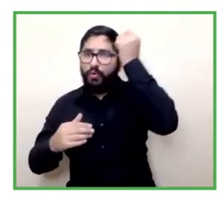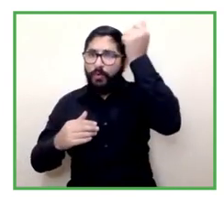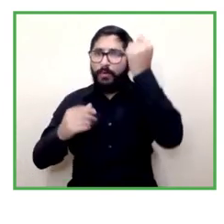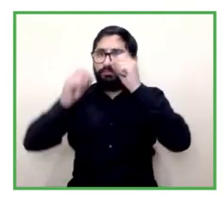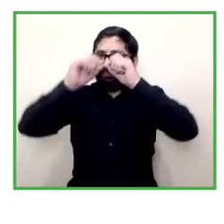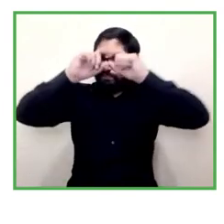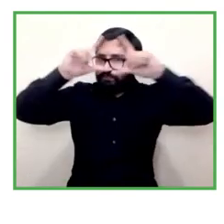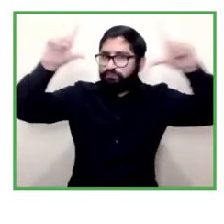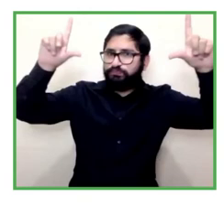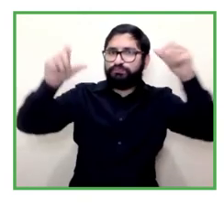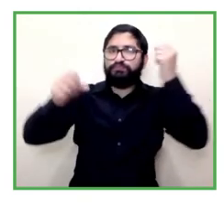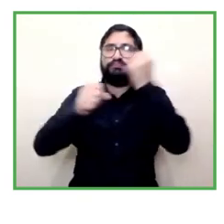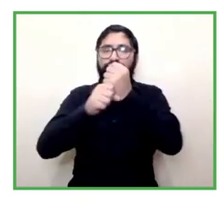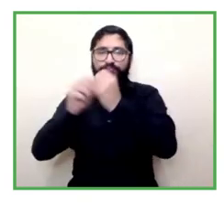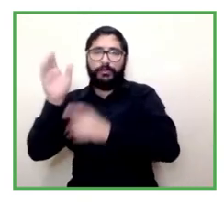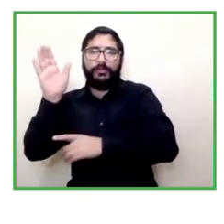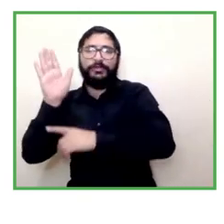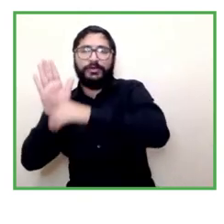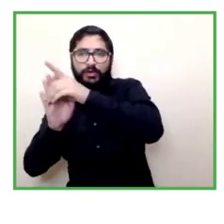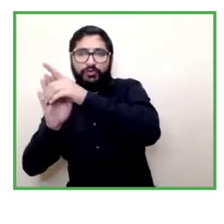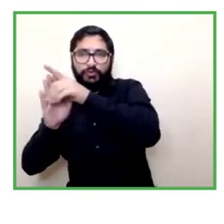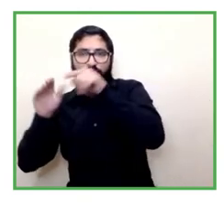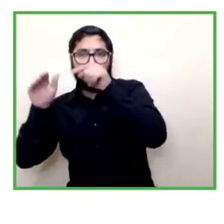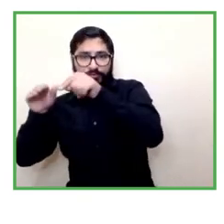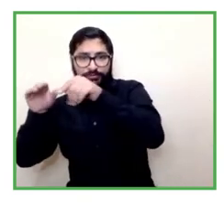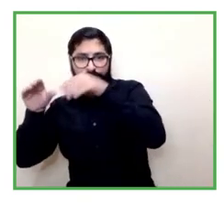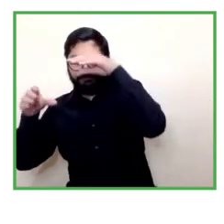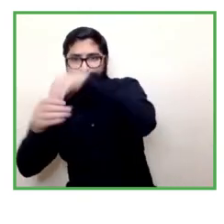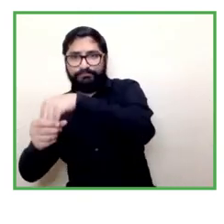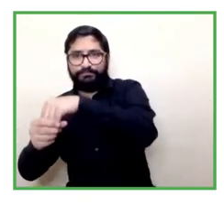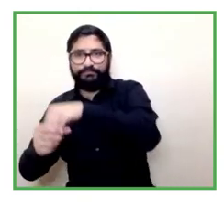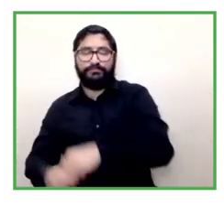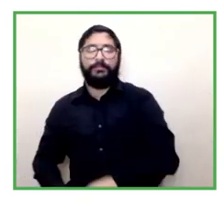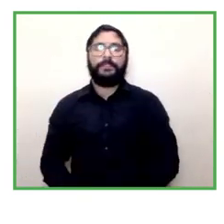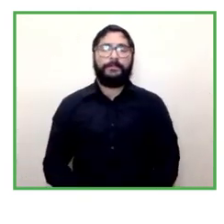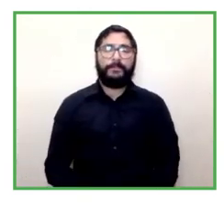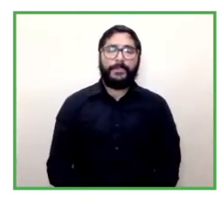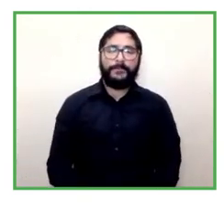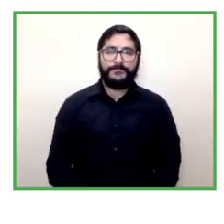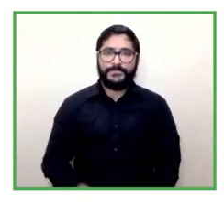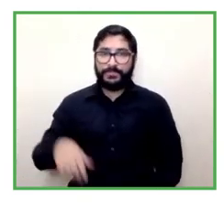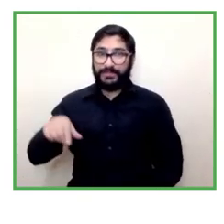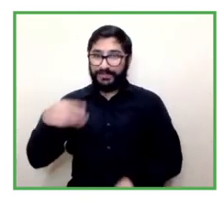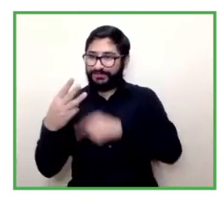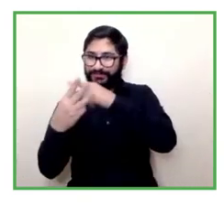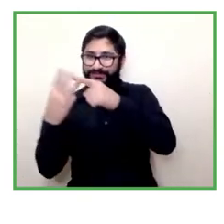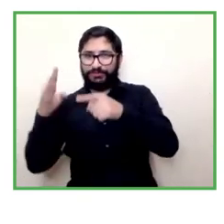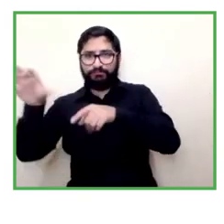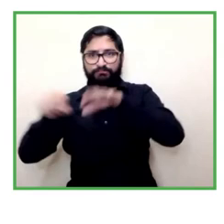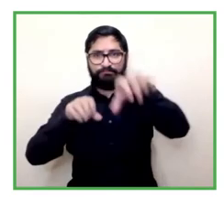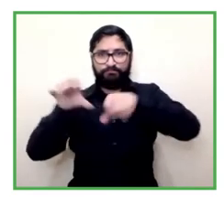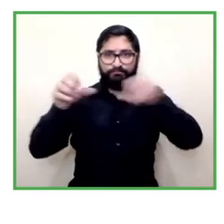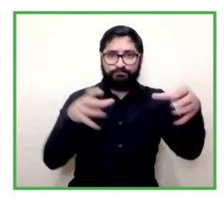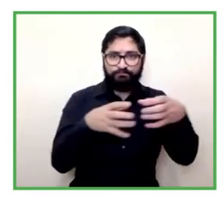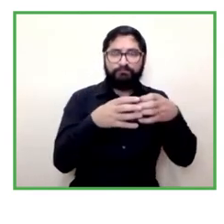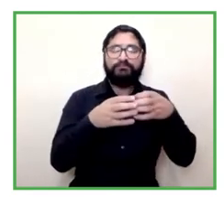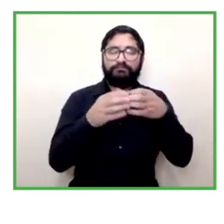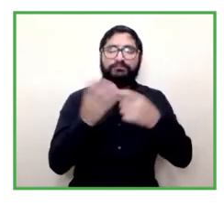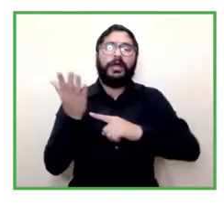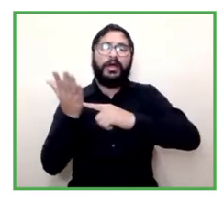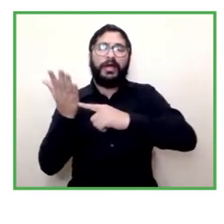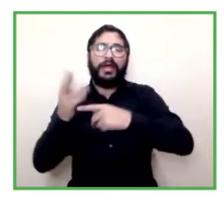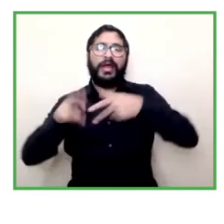feel fulfill this positions as well it's about appropriating of technology tools